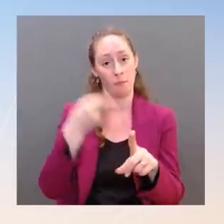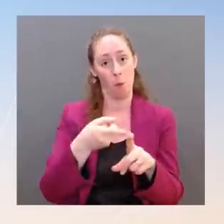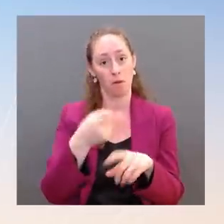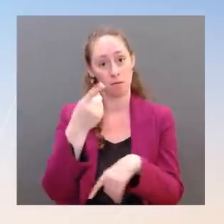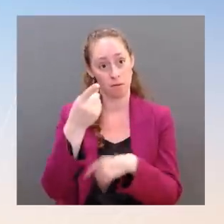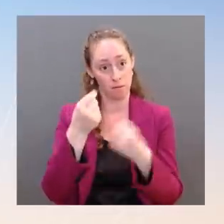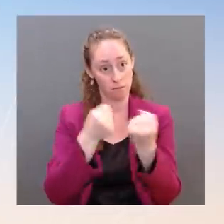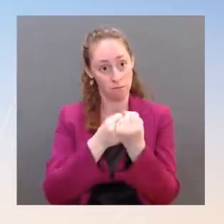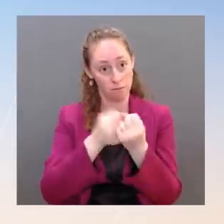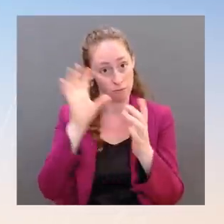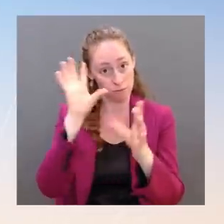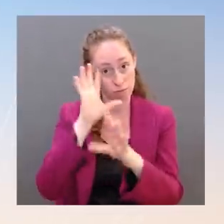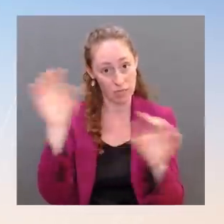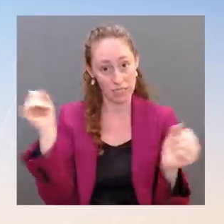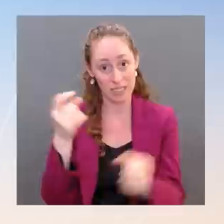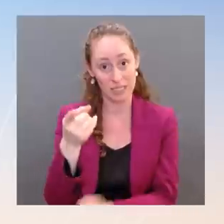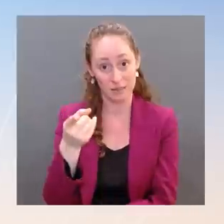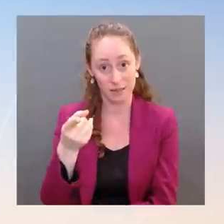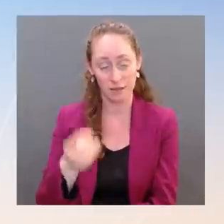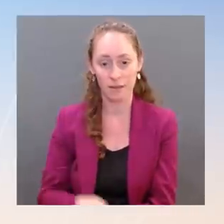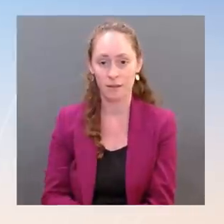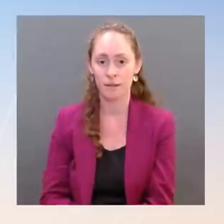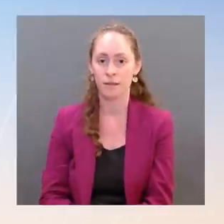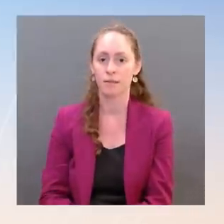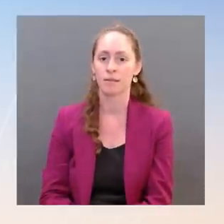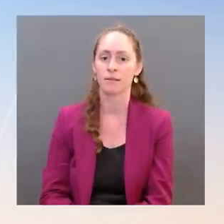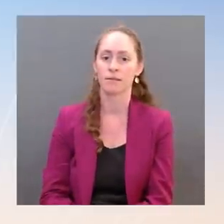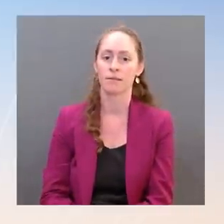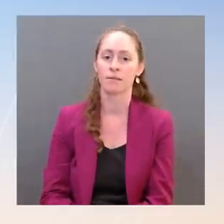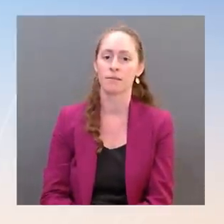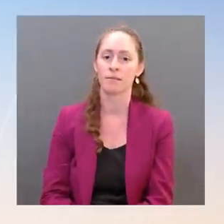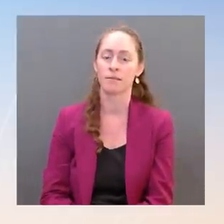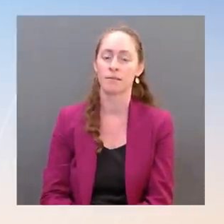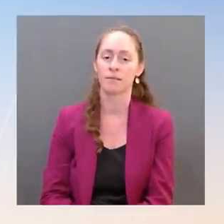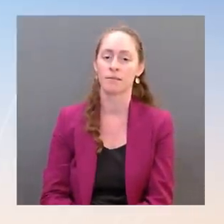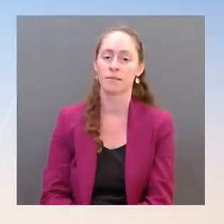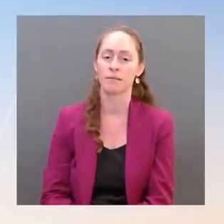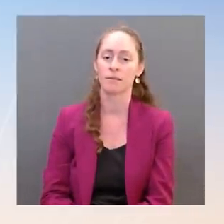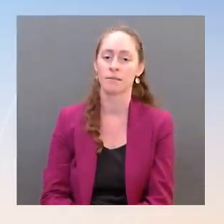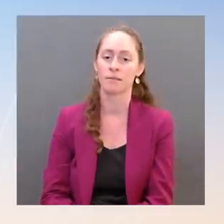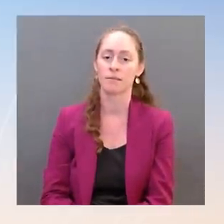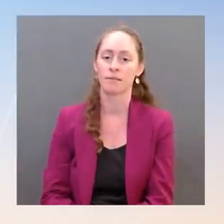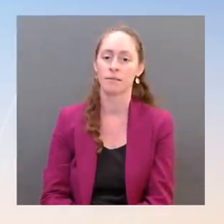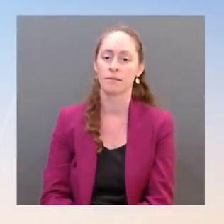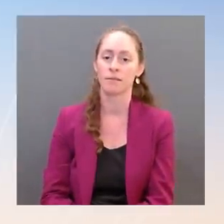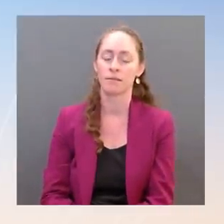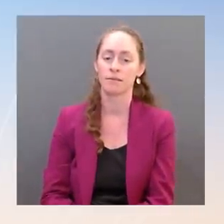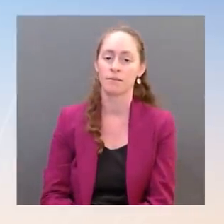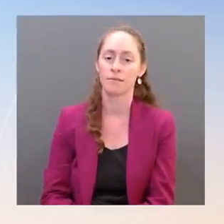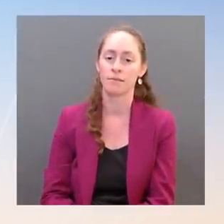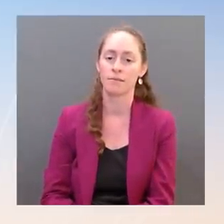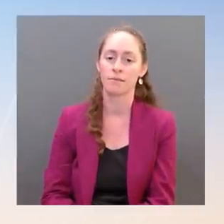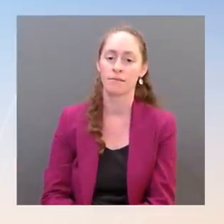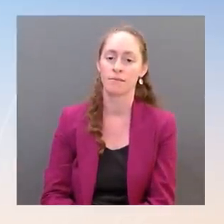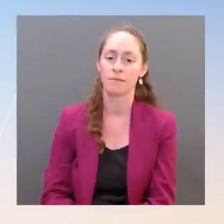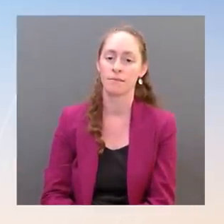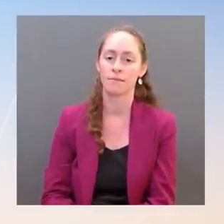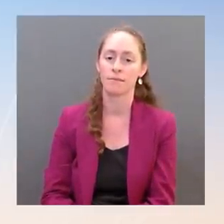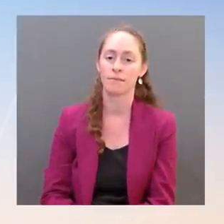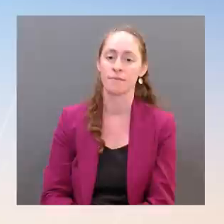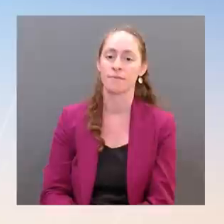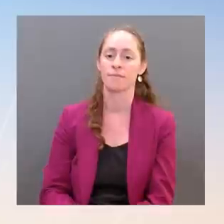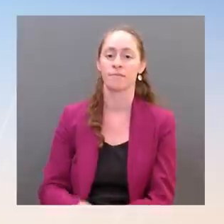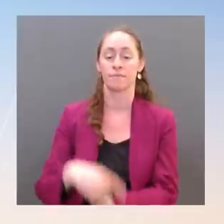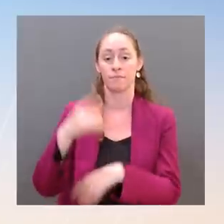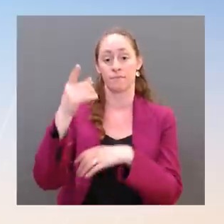His counterpart in the race, McLeod Skinner, ran on an agenda of President Biden's priorities, including lowering the price